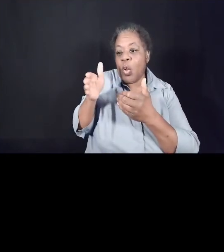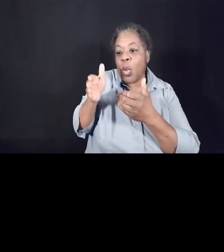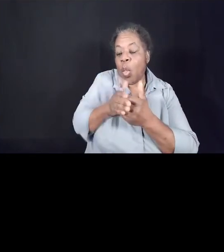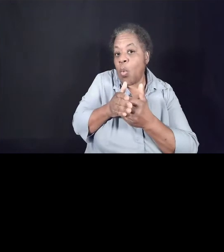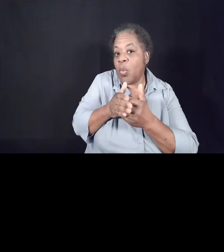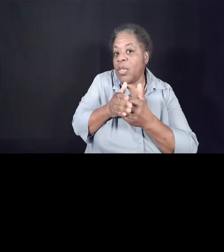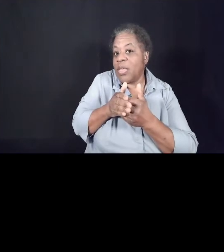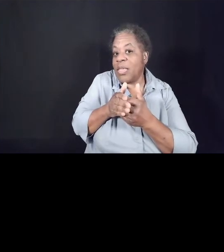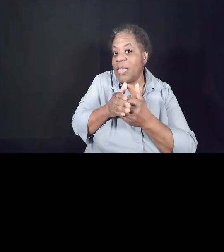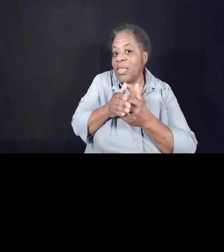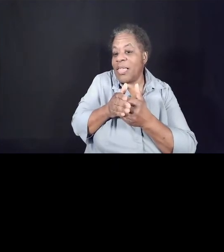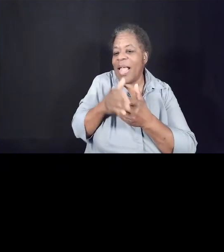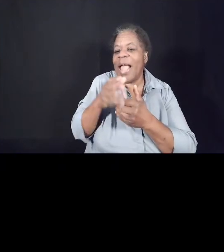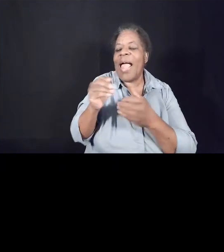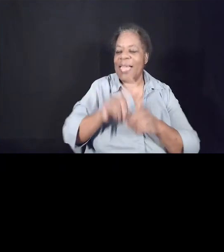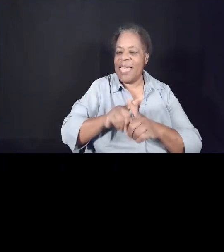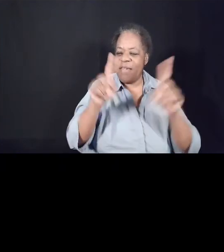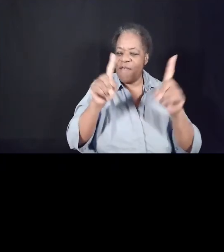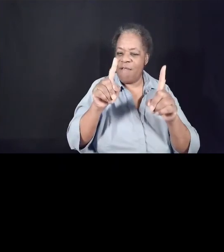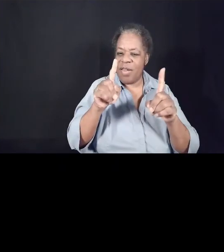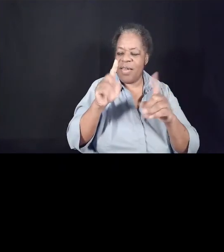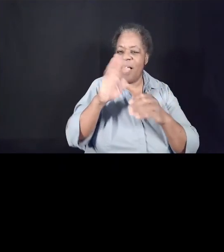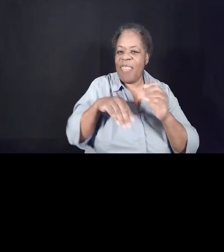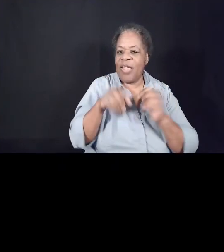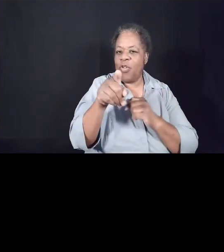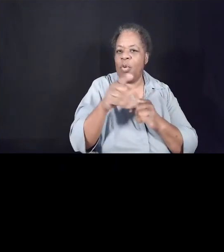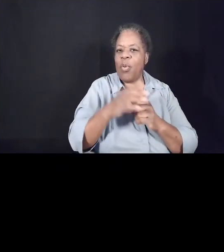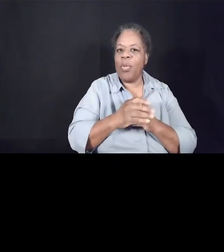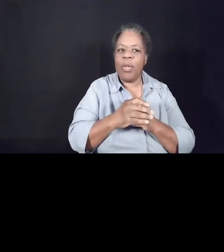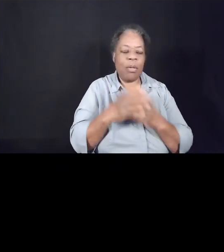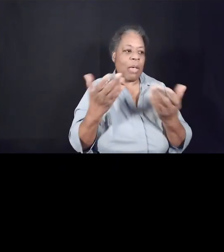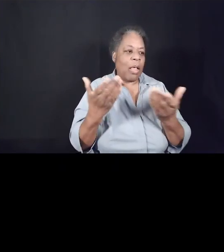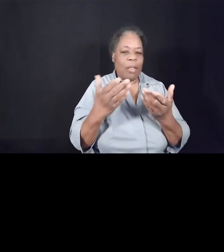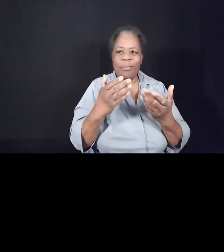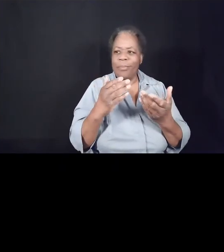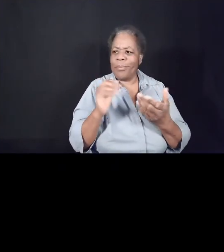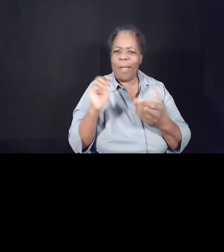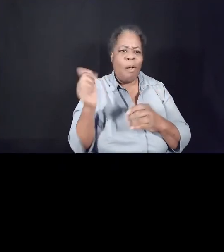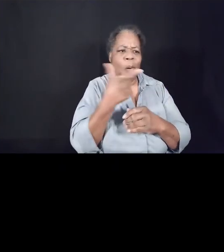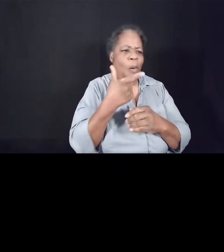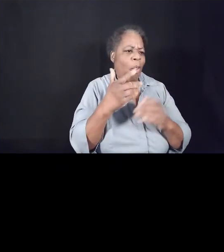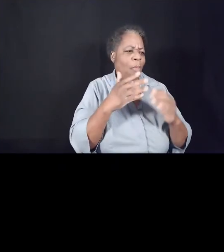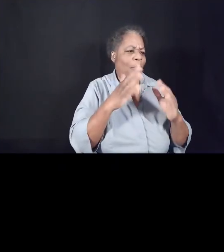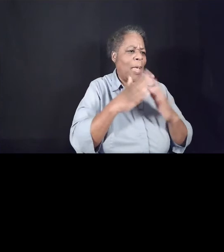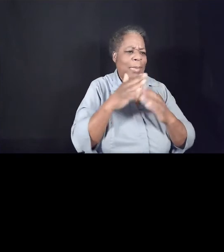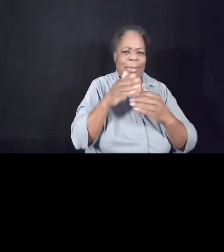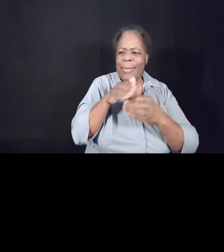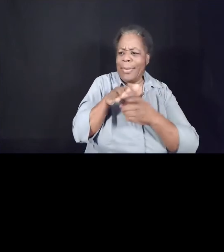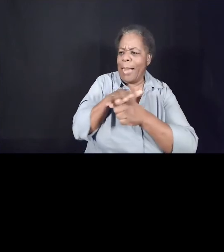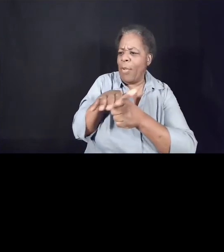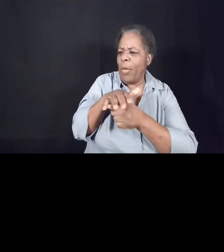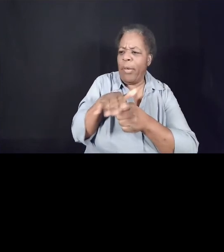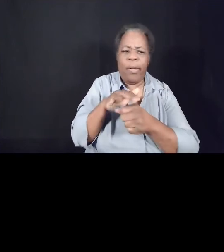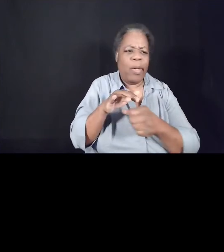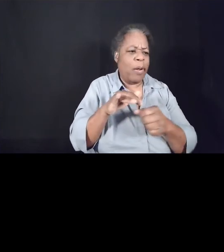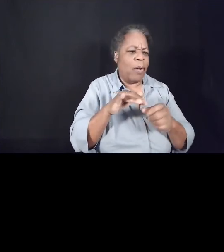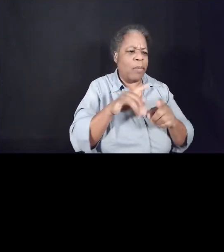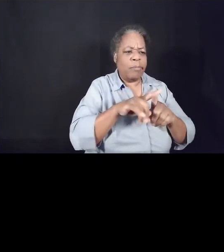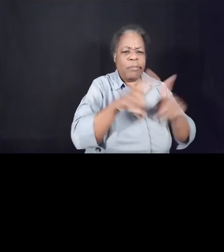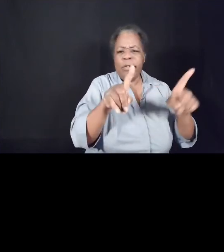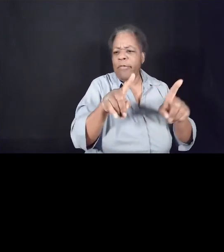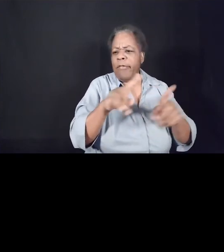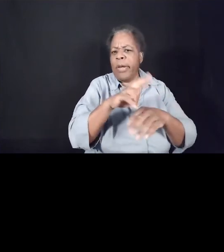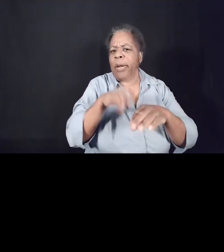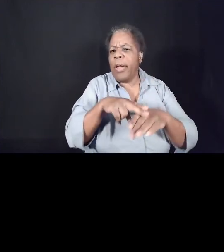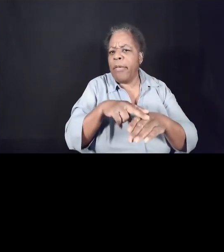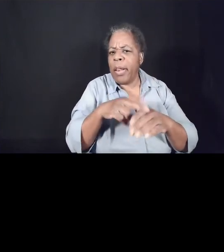and different than you? You might say, well, Ed, everyone around my neighborhood is this nationality. Well, great. You